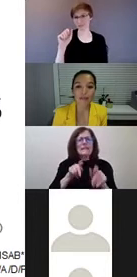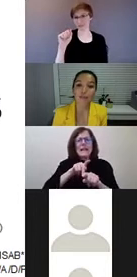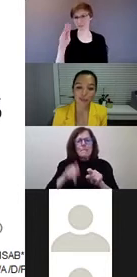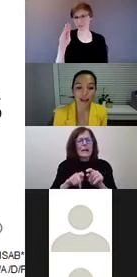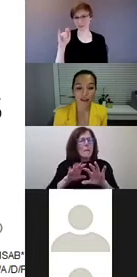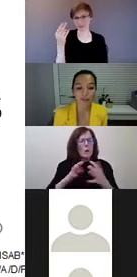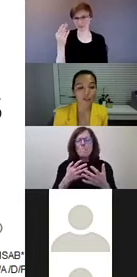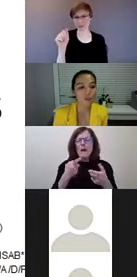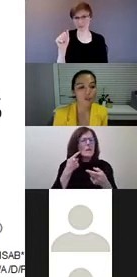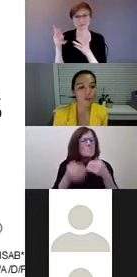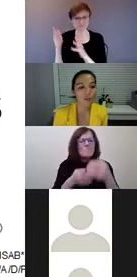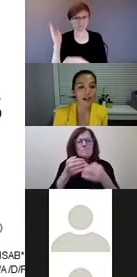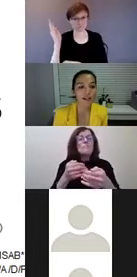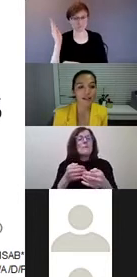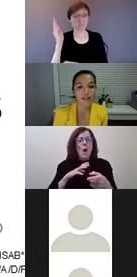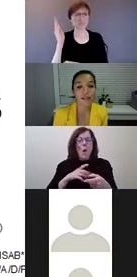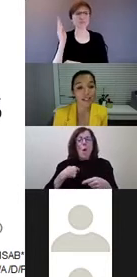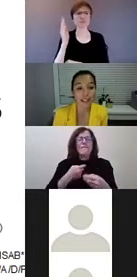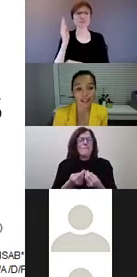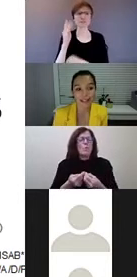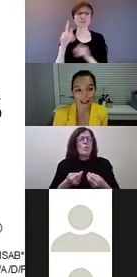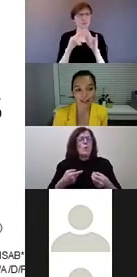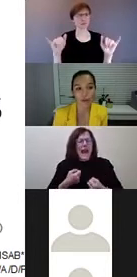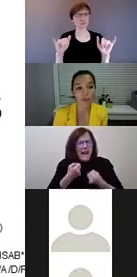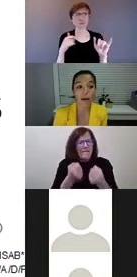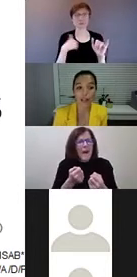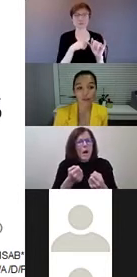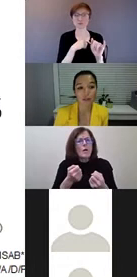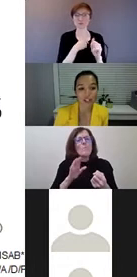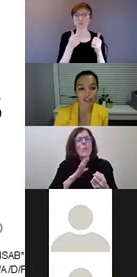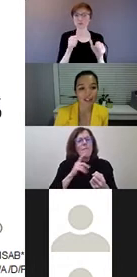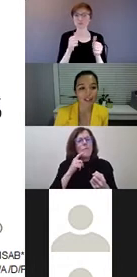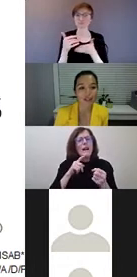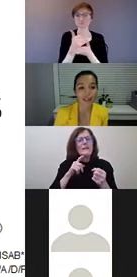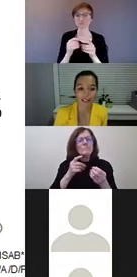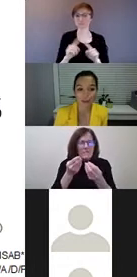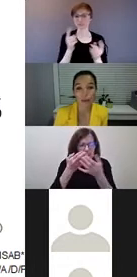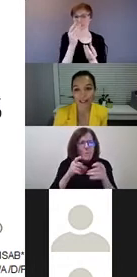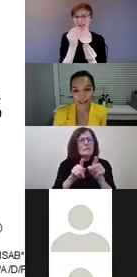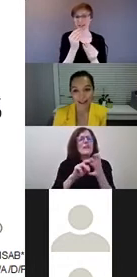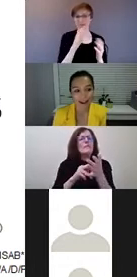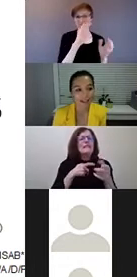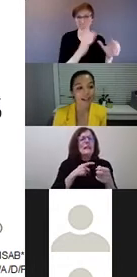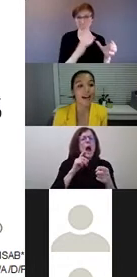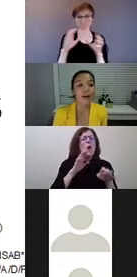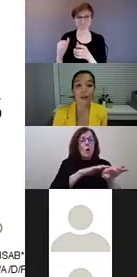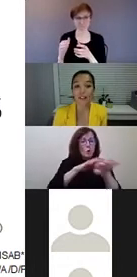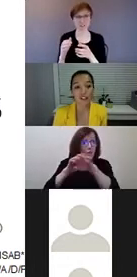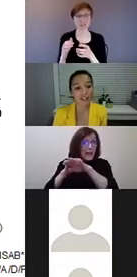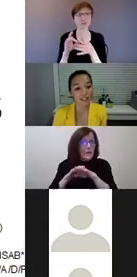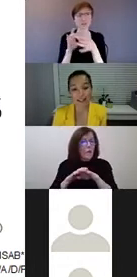moving efforts to use different data sets, so the public consultations leading to the Accessible Canada Act,